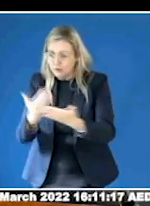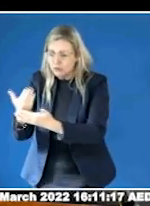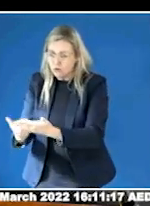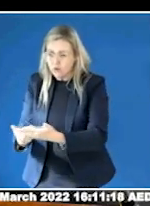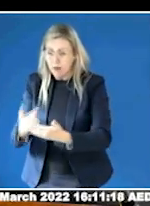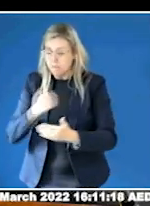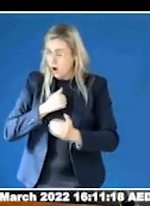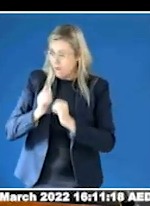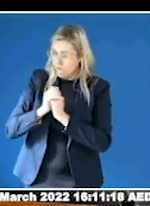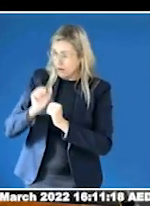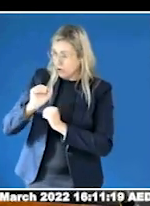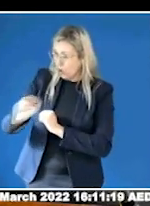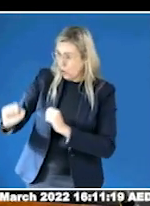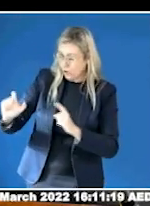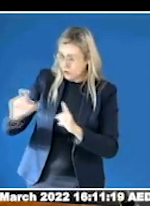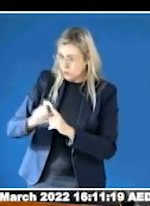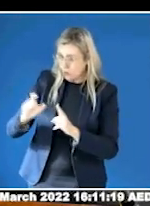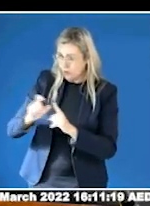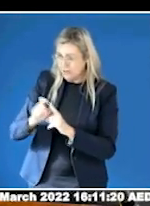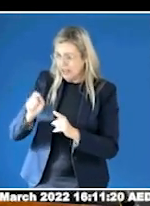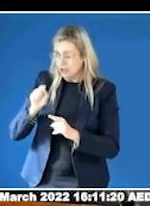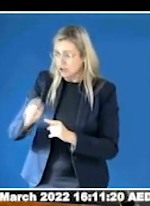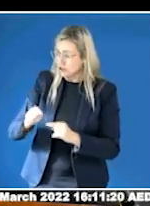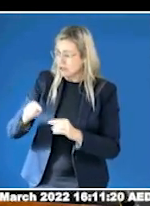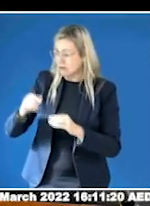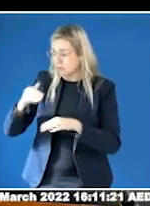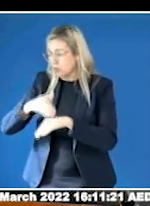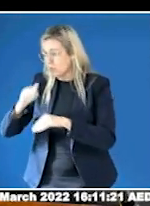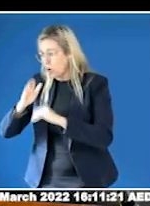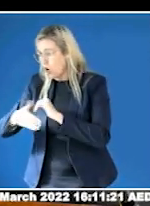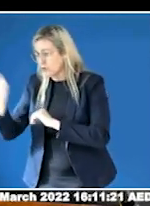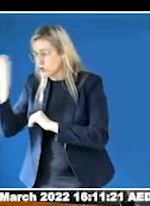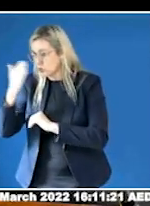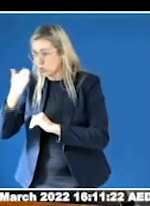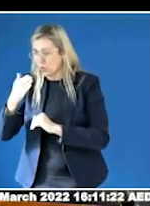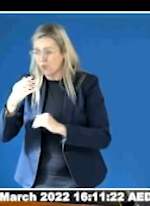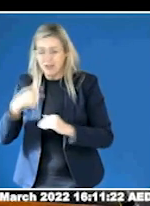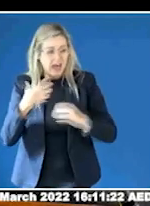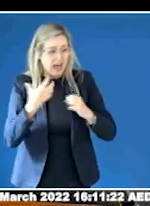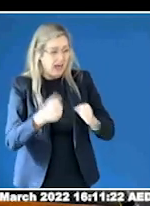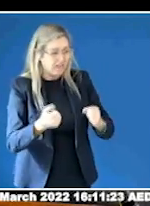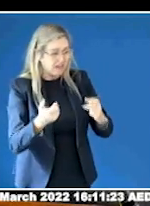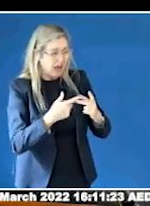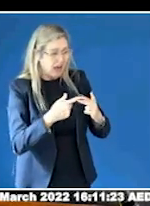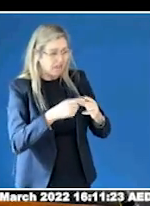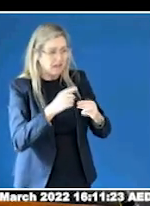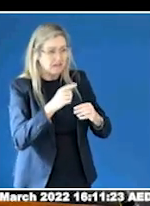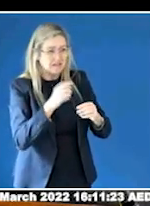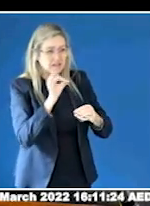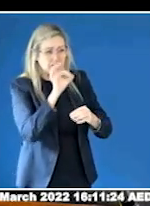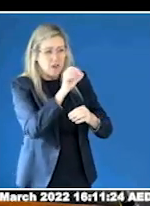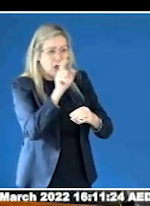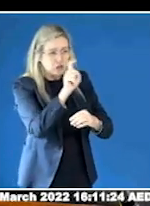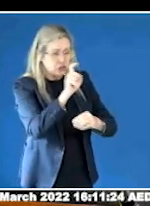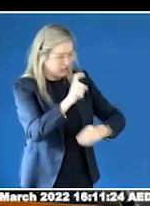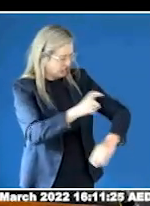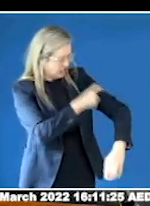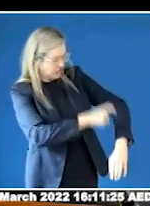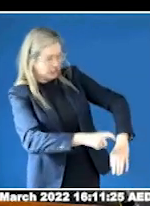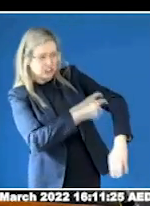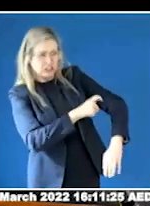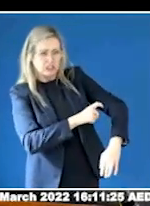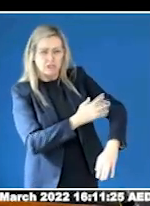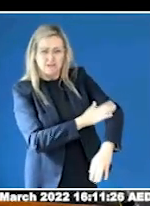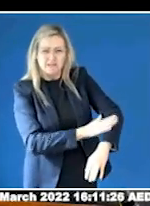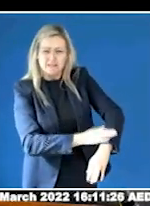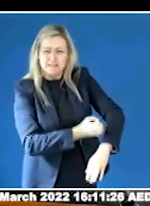she has resorted to giving herself third degree burns with aerosol spray. And despite that, her parents are still unable to find adequate medical or psychological